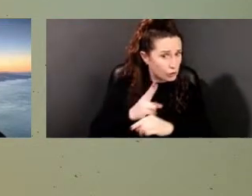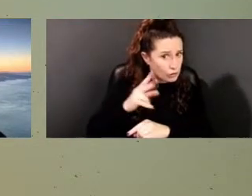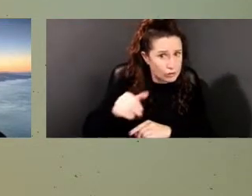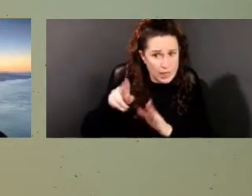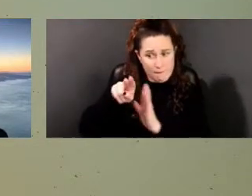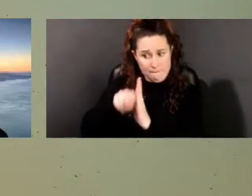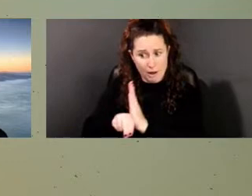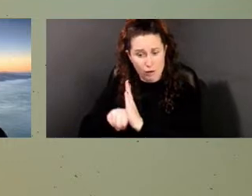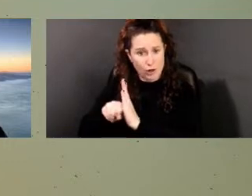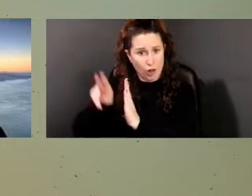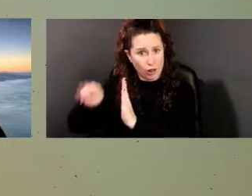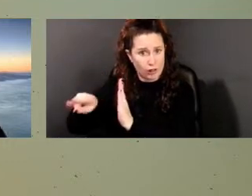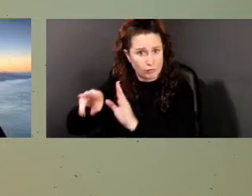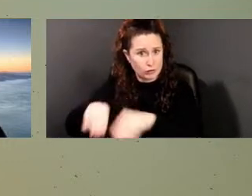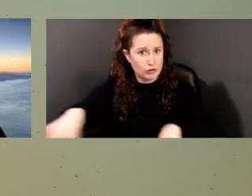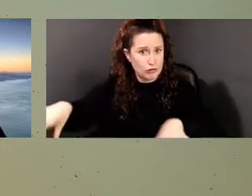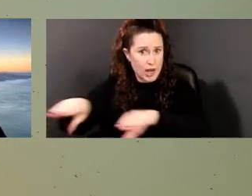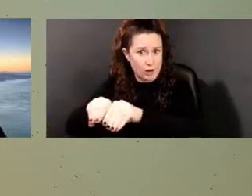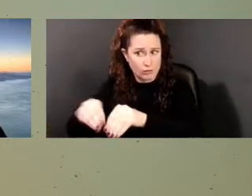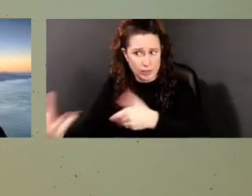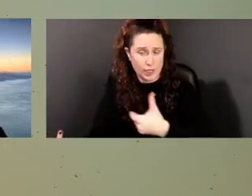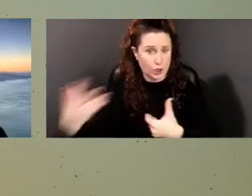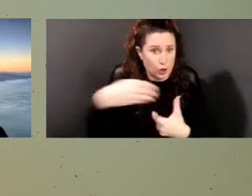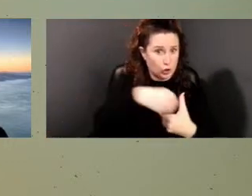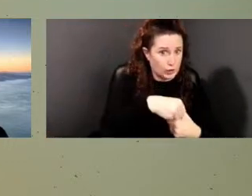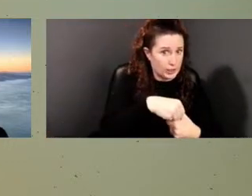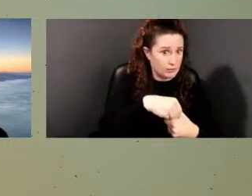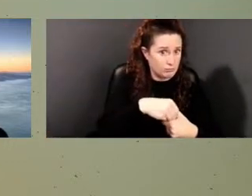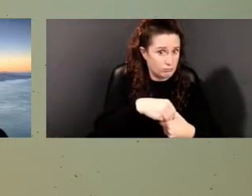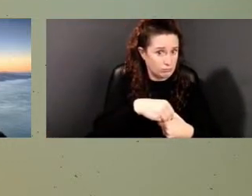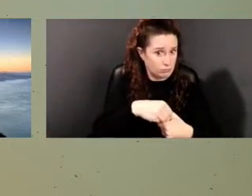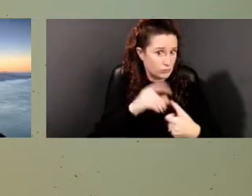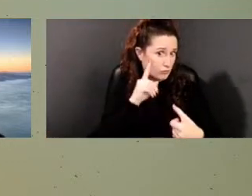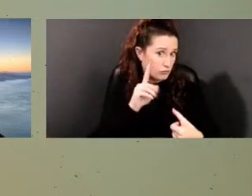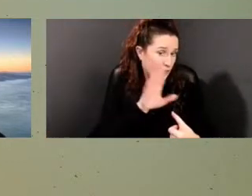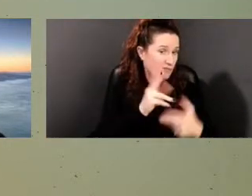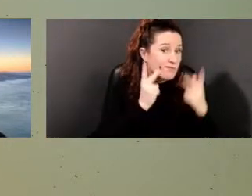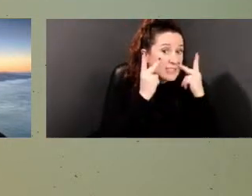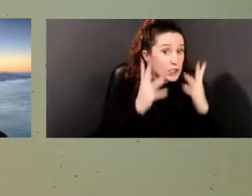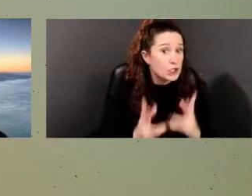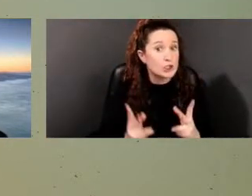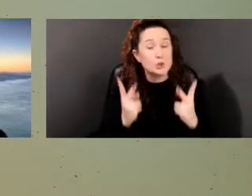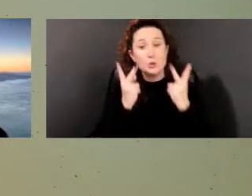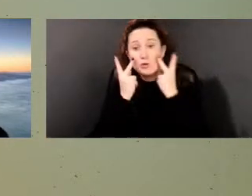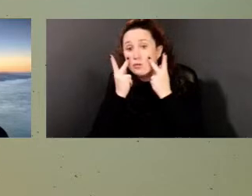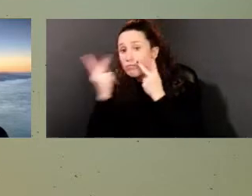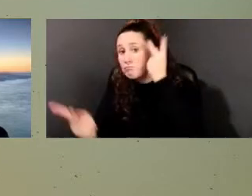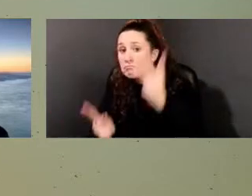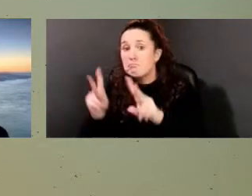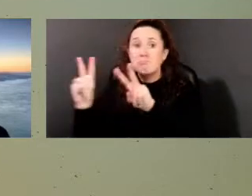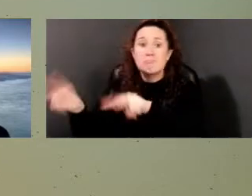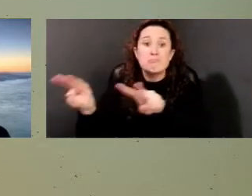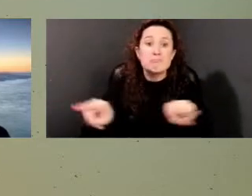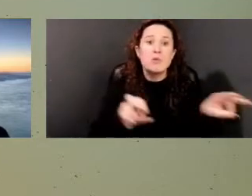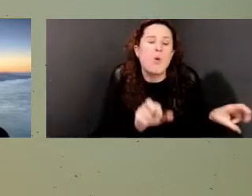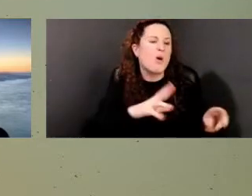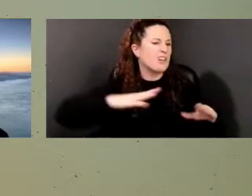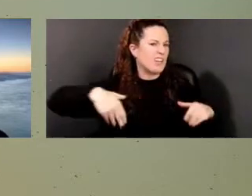the plantation and mansion for visitors or is that something that needs to be decided?